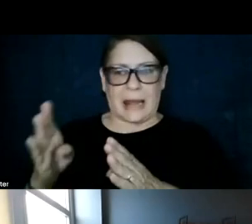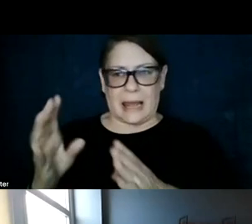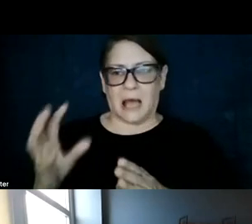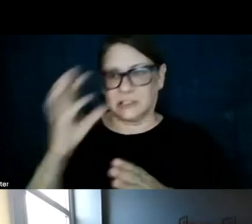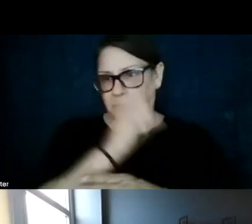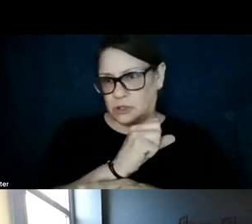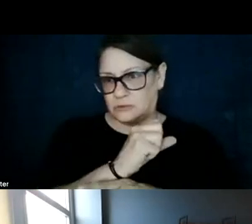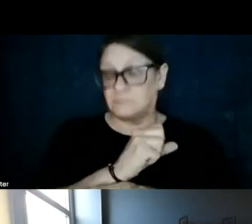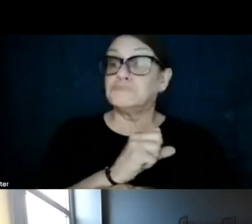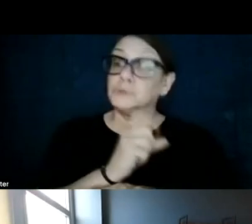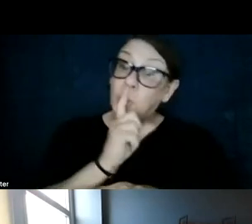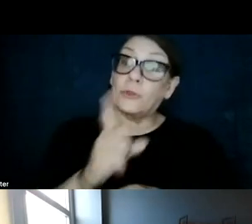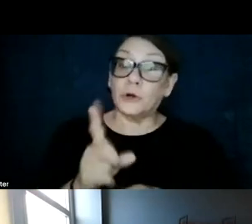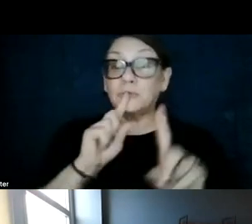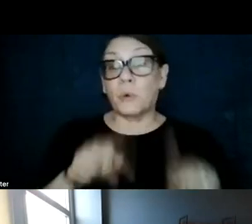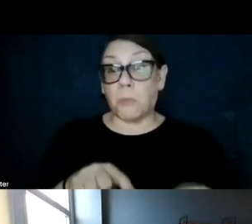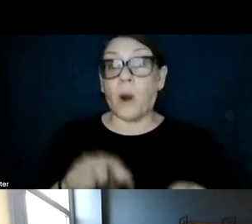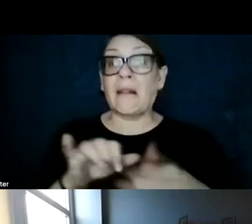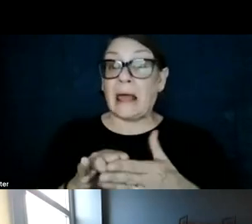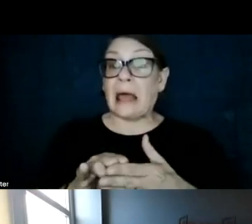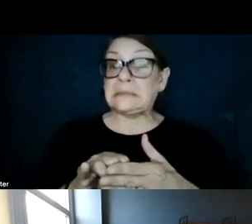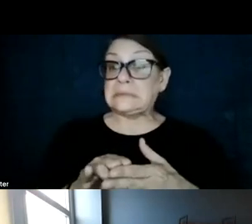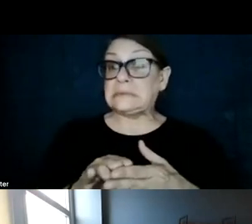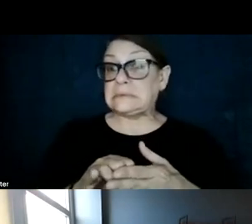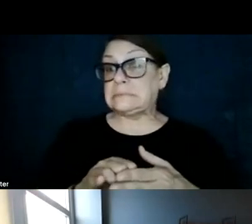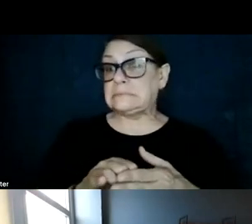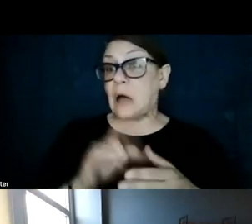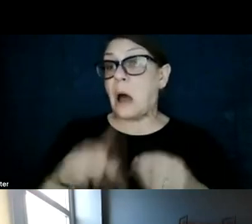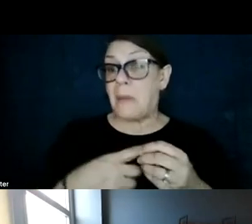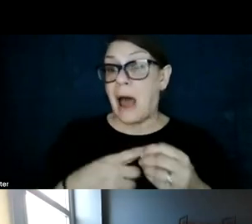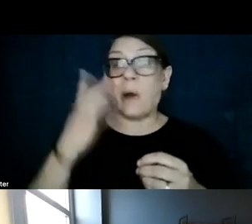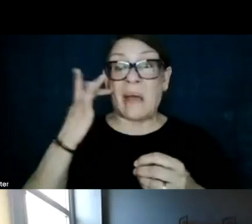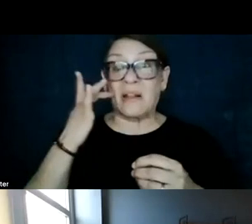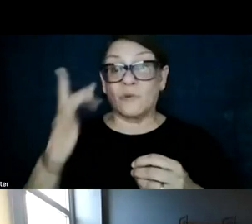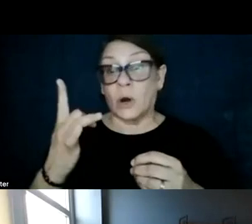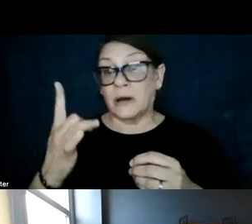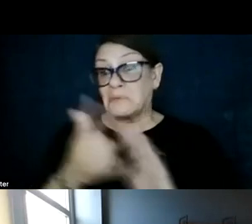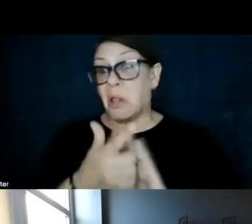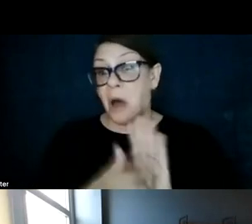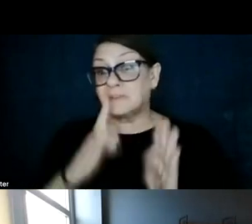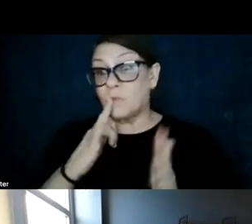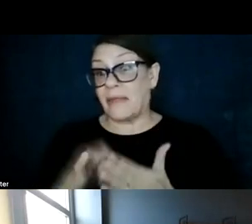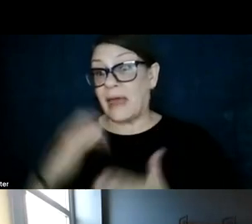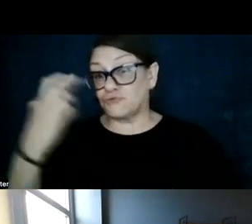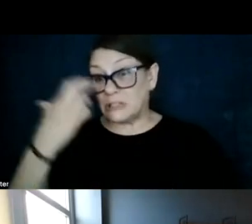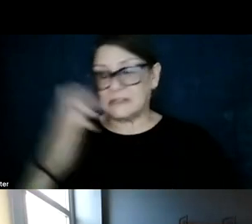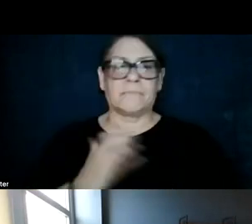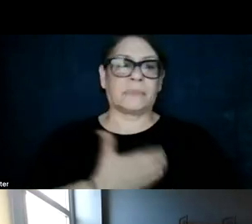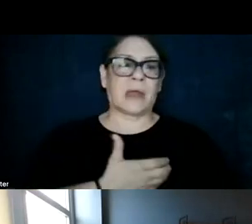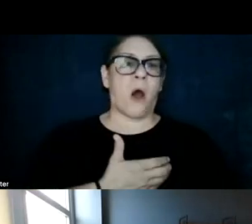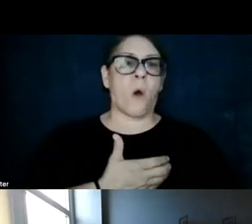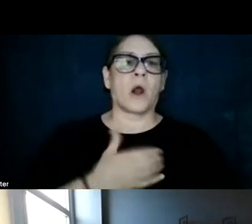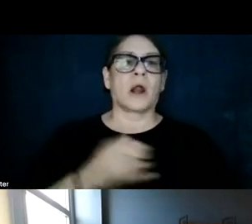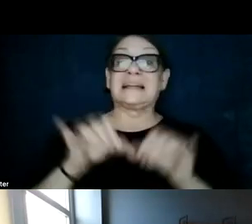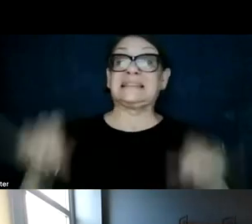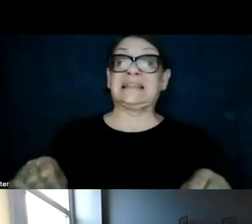So there is a report that is directed at California policymakers for that particular reason. Our system boundaries in